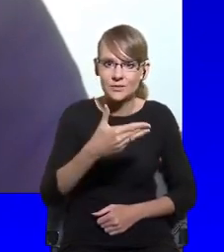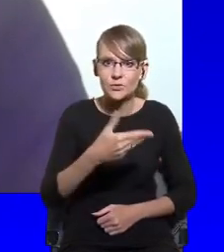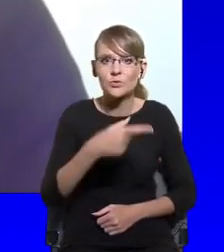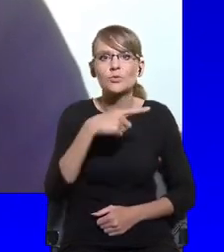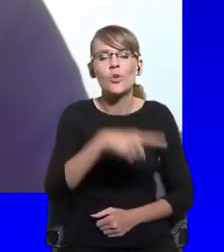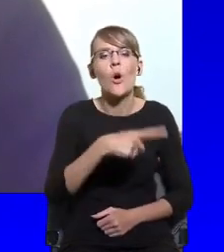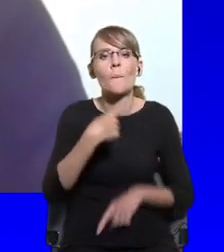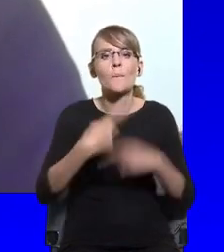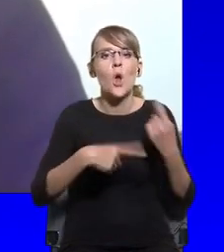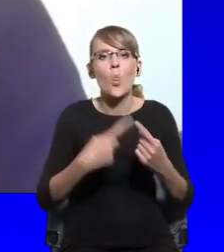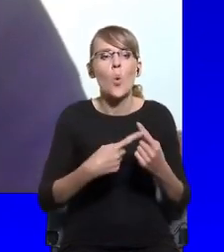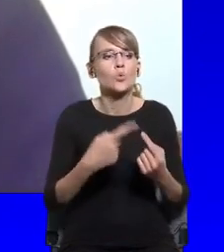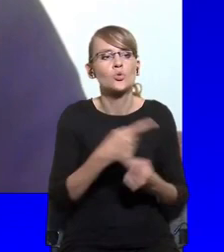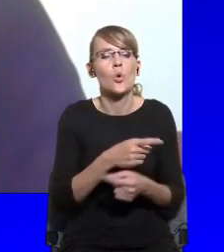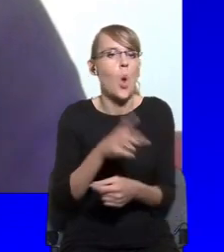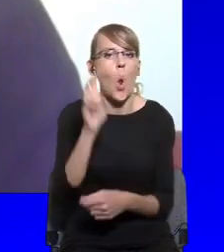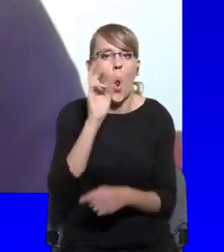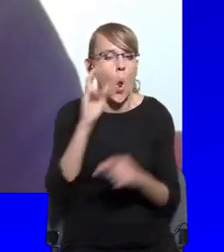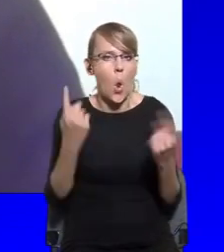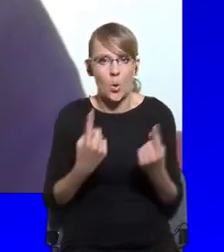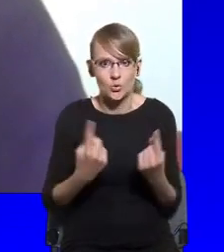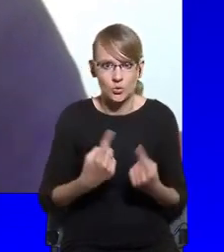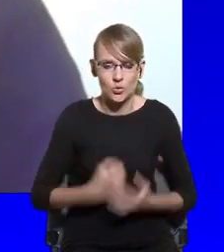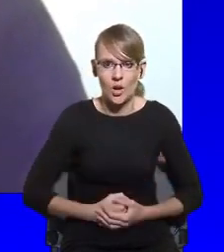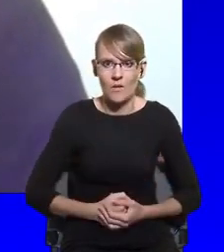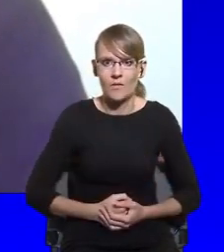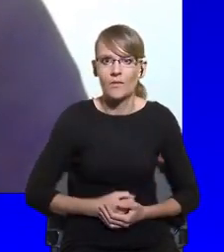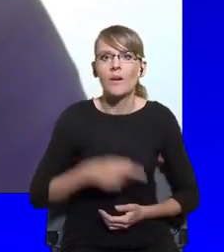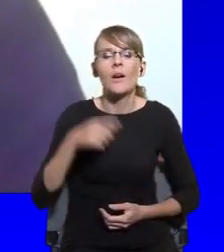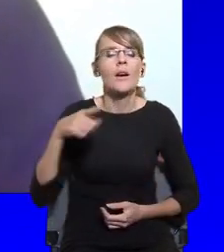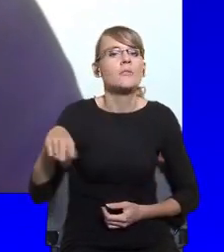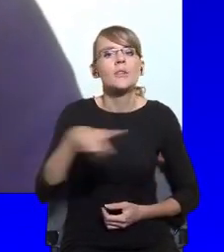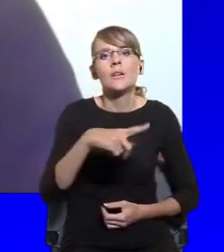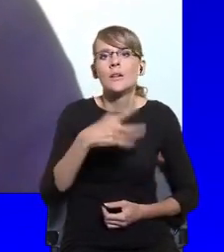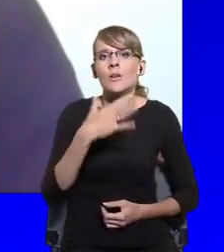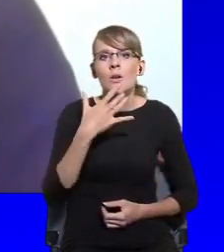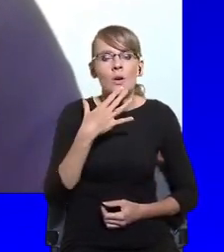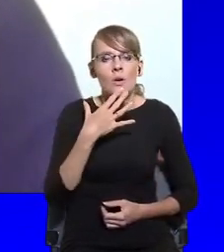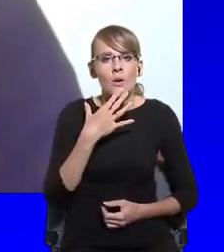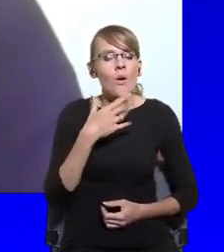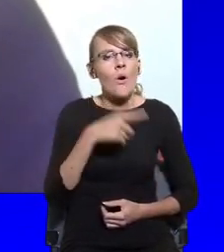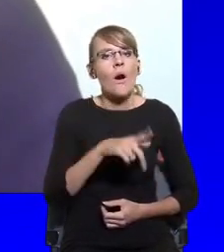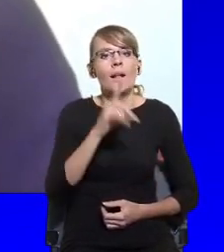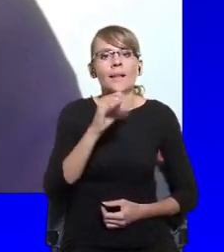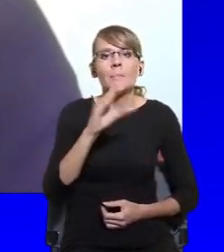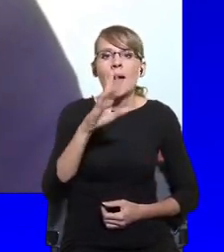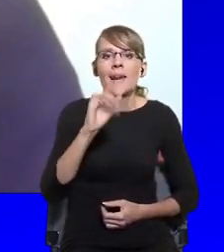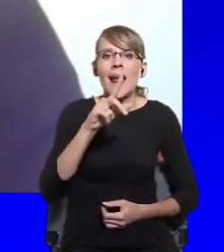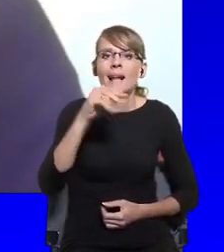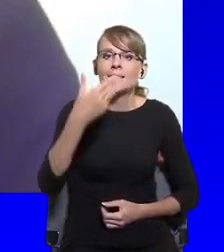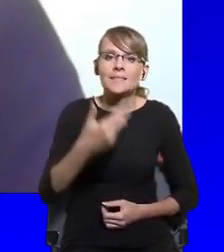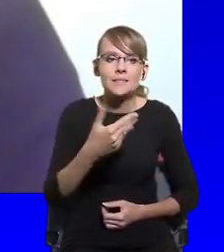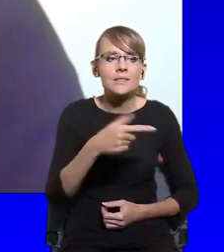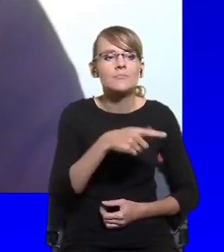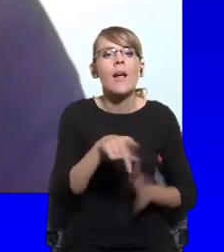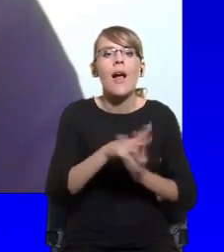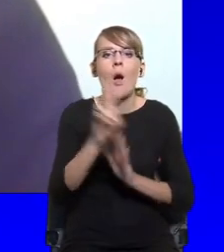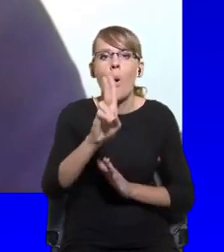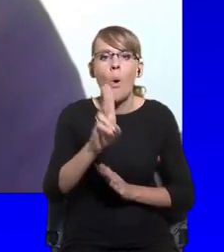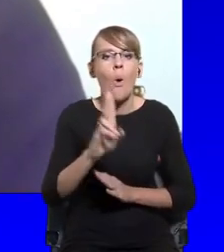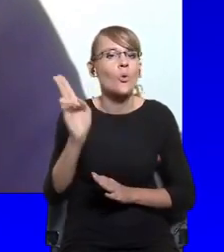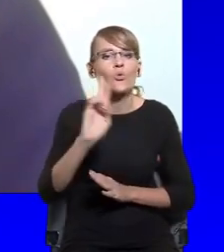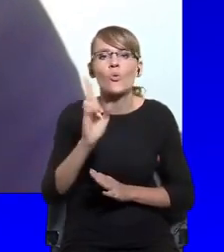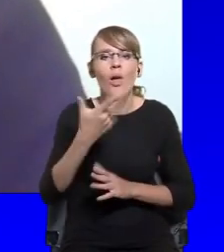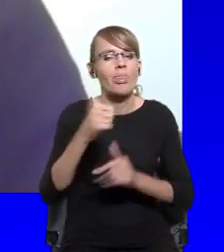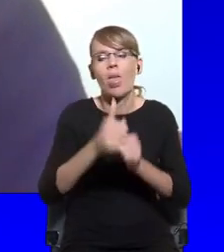been said, is for those who are definitely not among the left behind, the ones left out. It's not for, as a